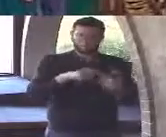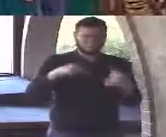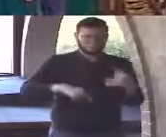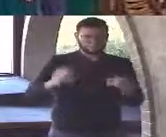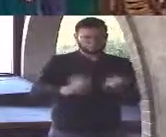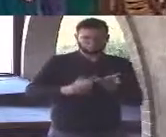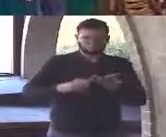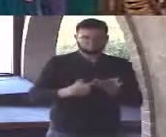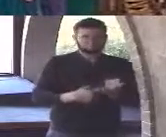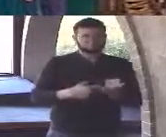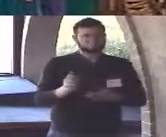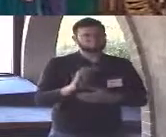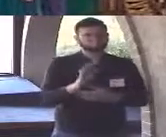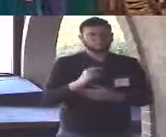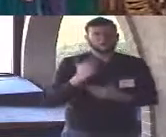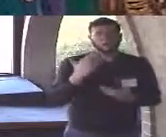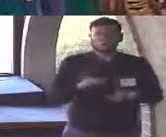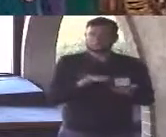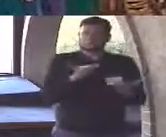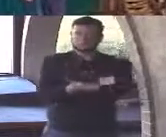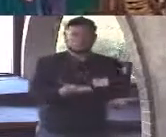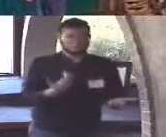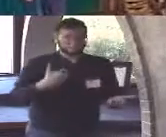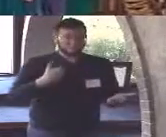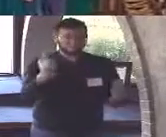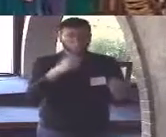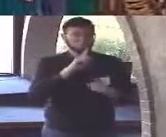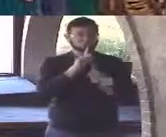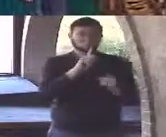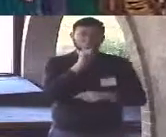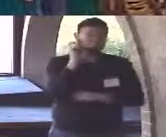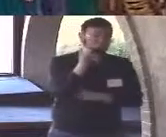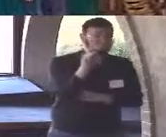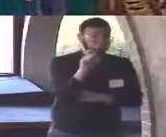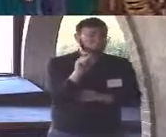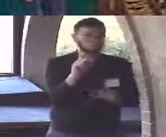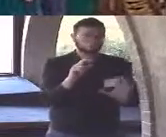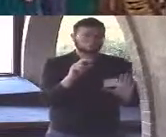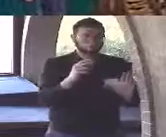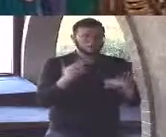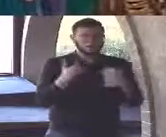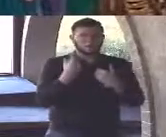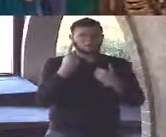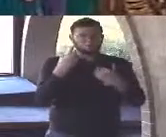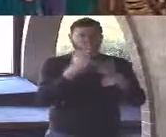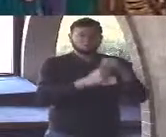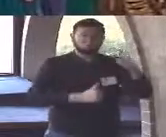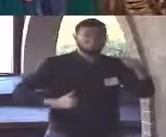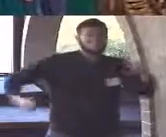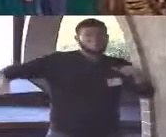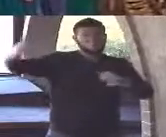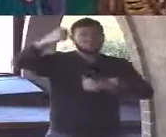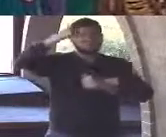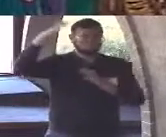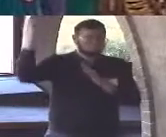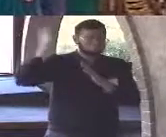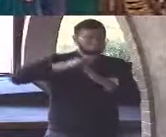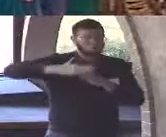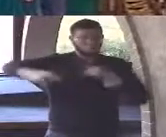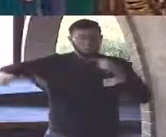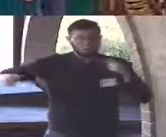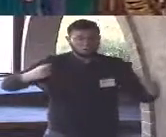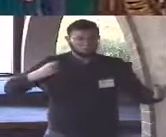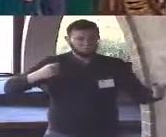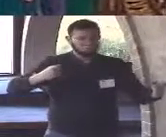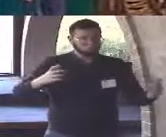conclusively there is no objective ultimate authority meaning to anything and there is nothing that any God can